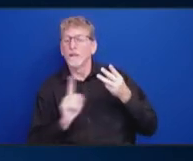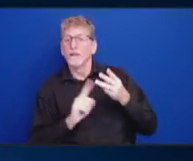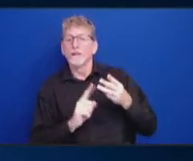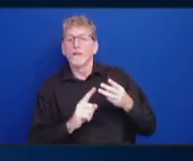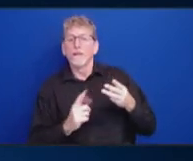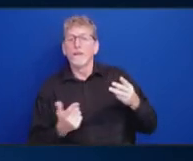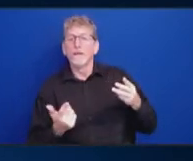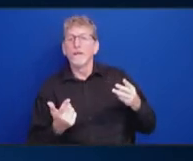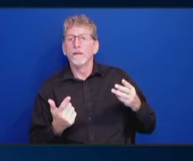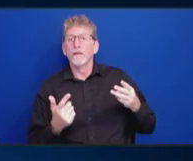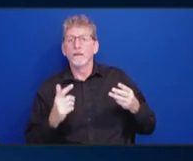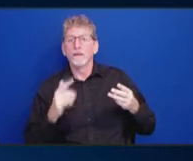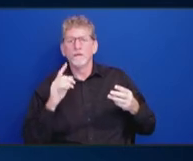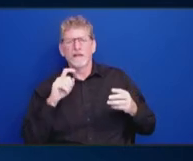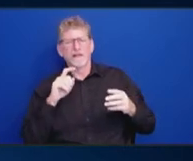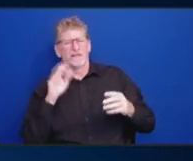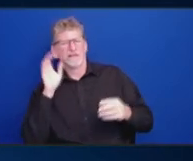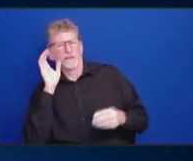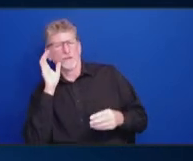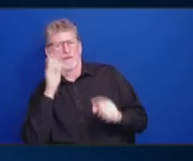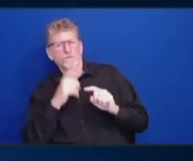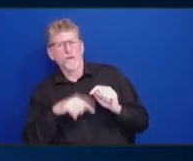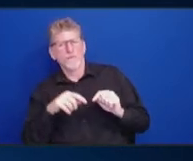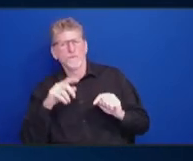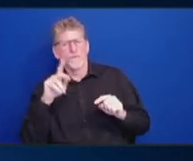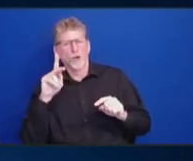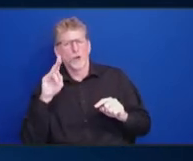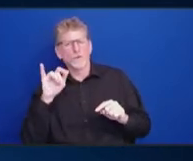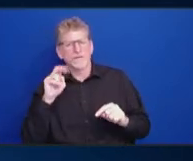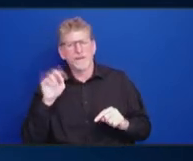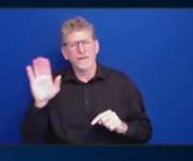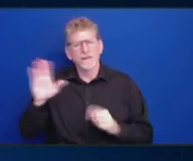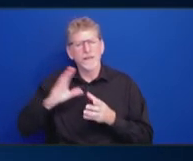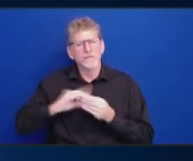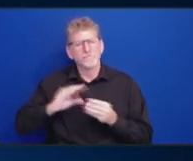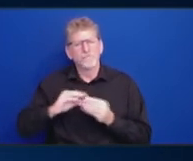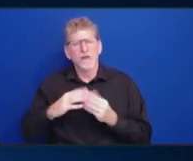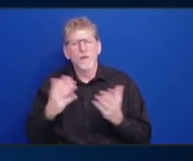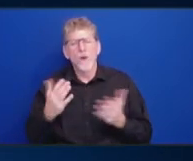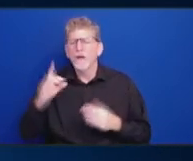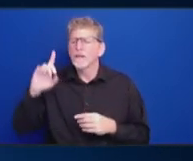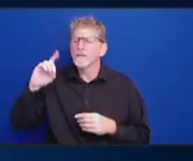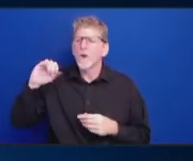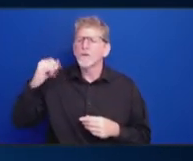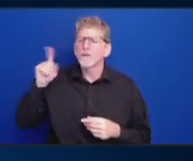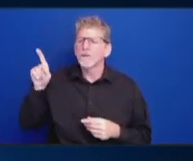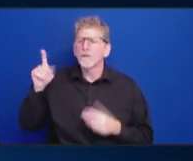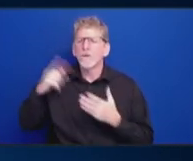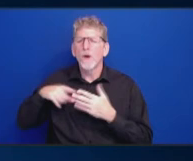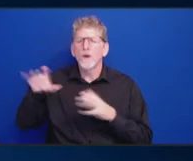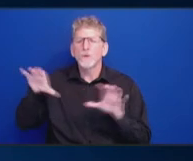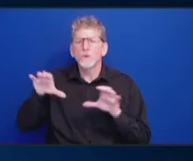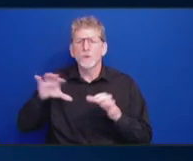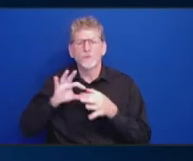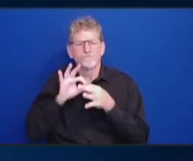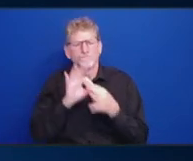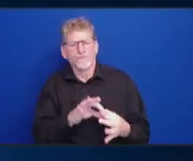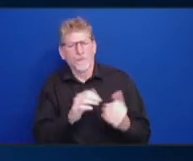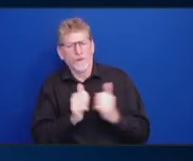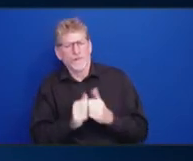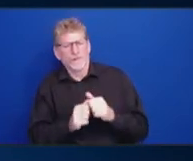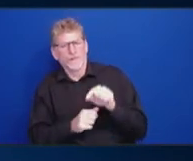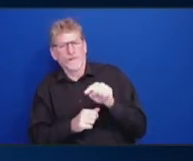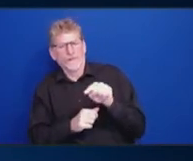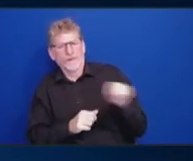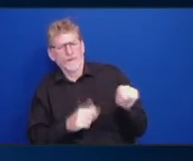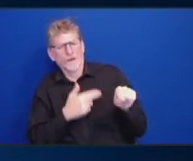those issues, what DOJ is doing generally. The White House has done a lot of outreach on these issues, and it would just be great to hear more about it. Marcella